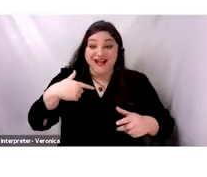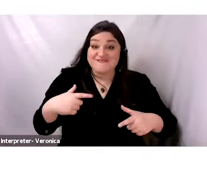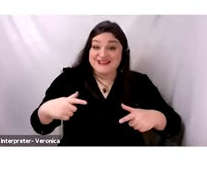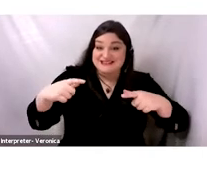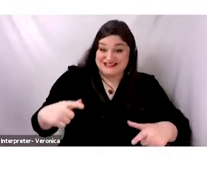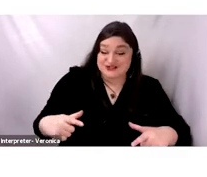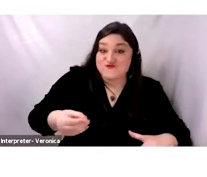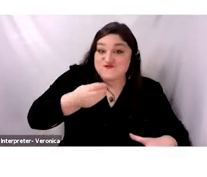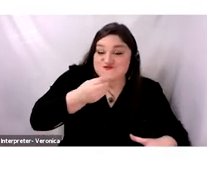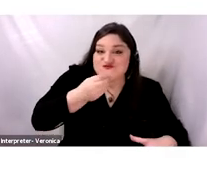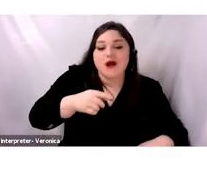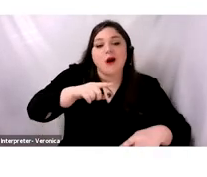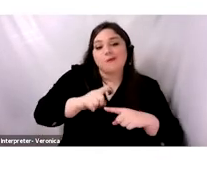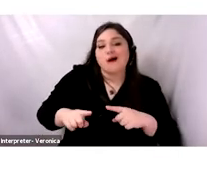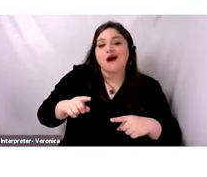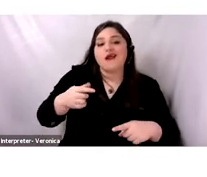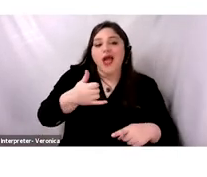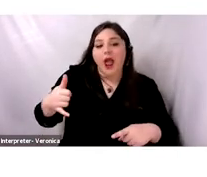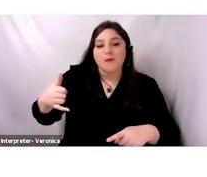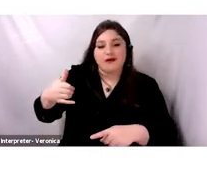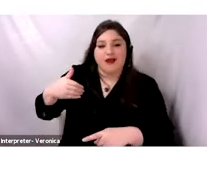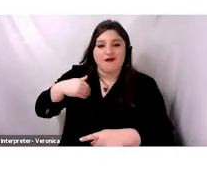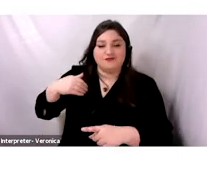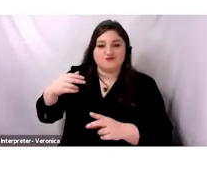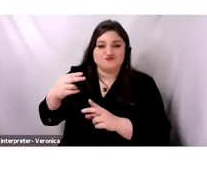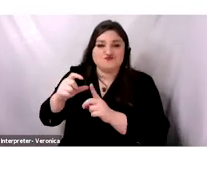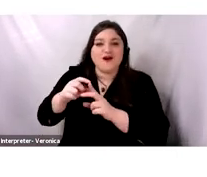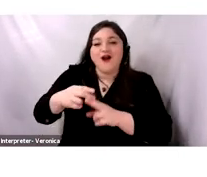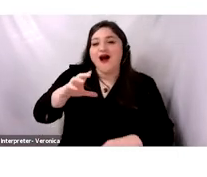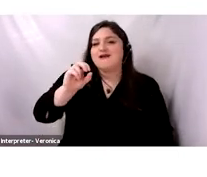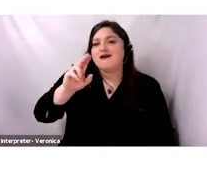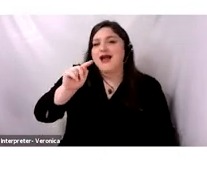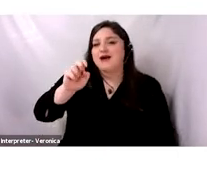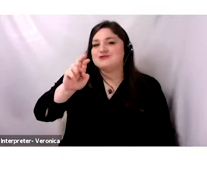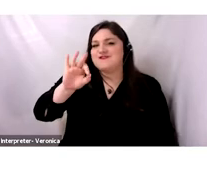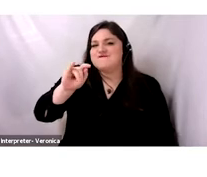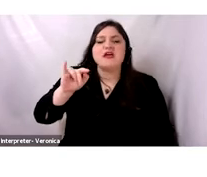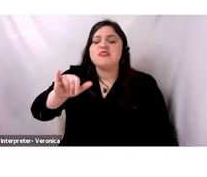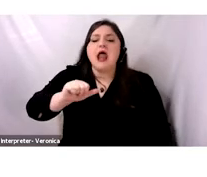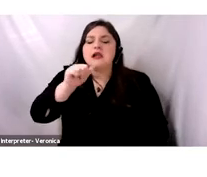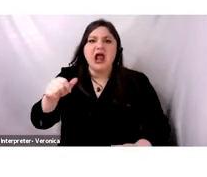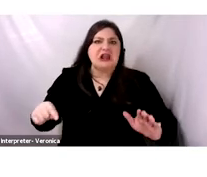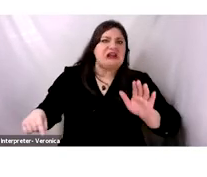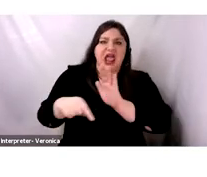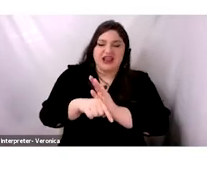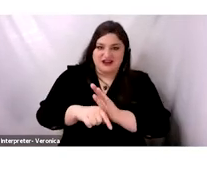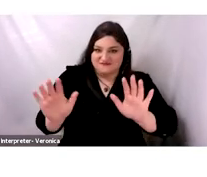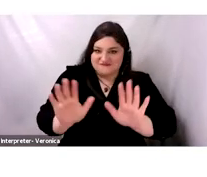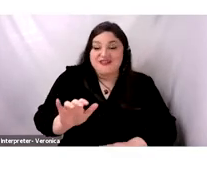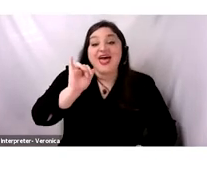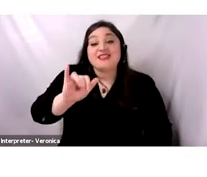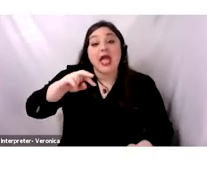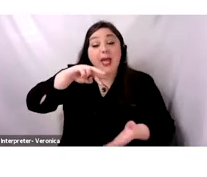Arabic culinary heritage is not a bad thing. It is everything you cook without using